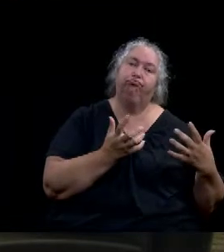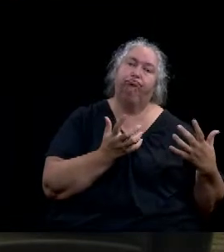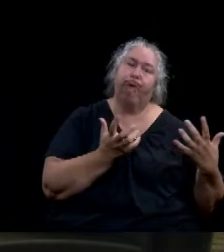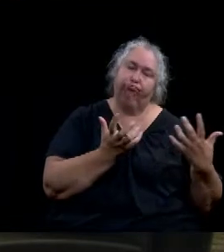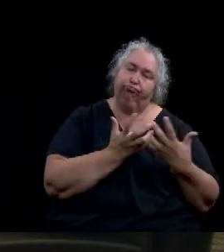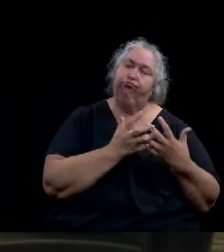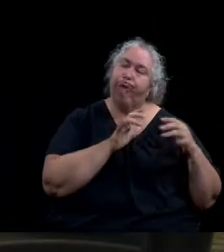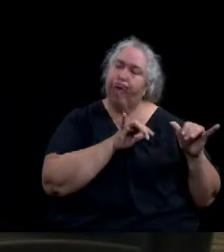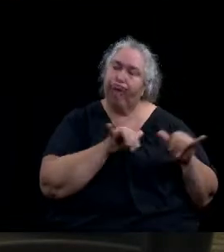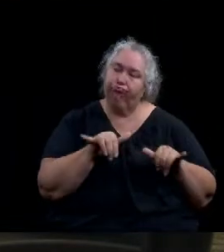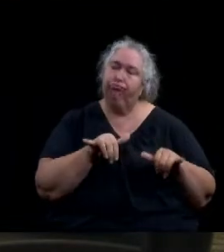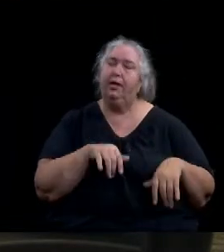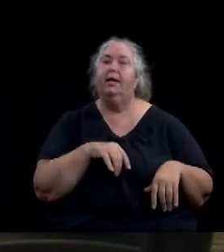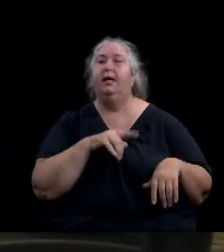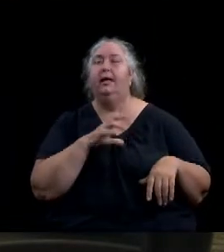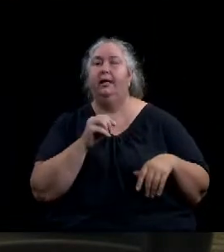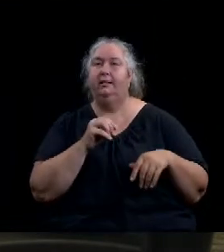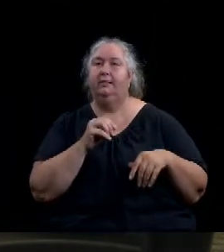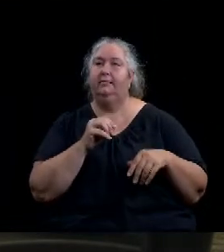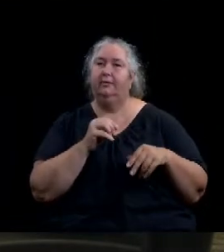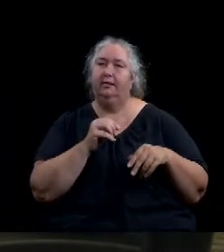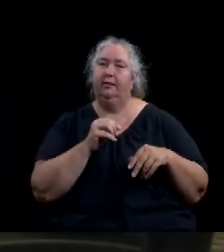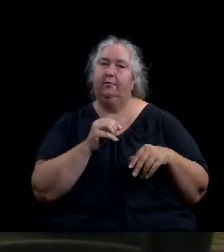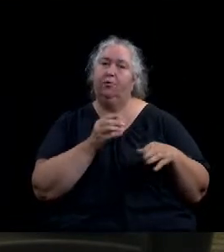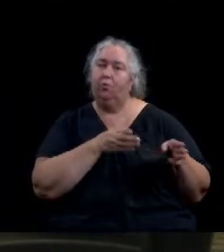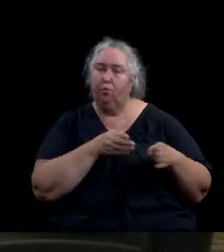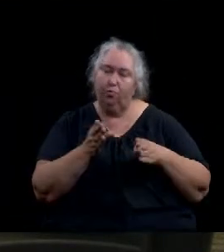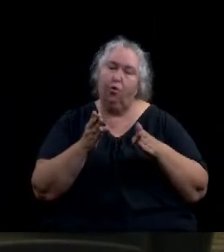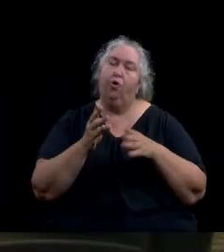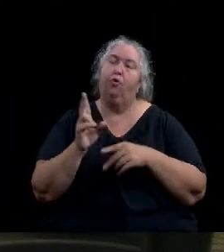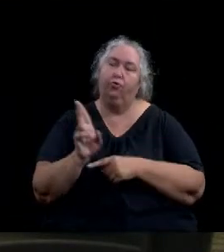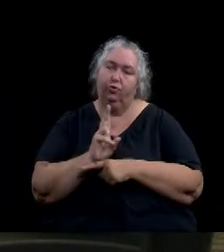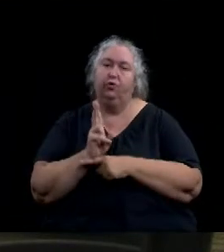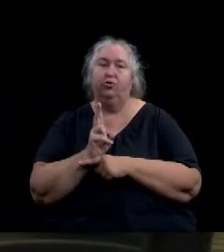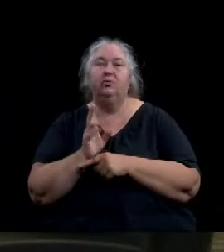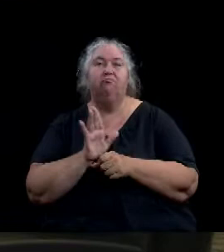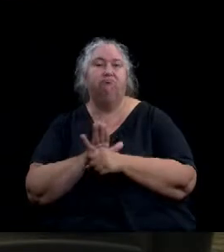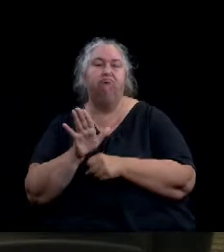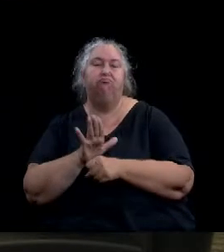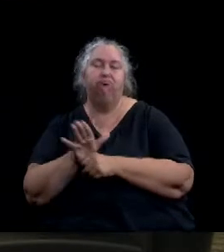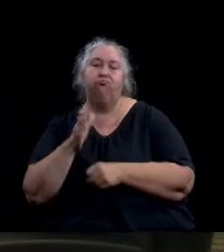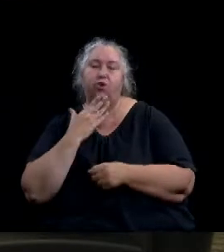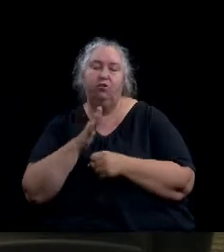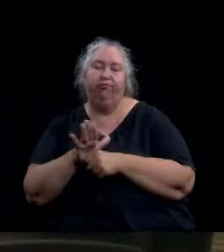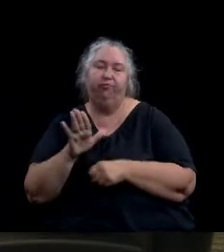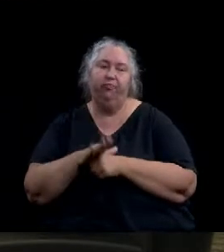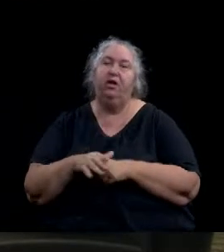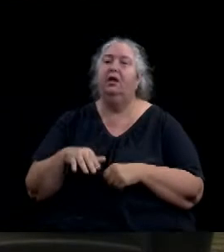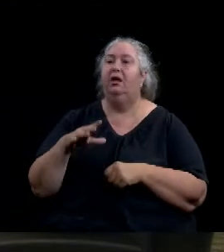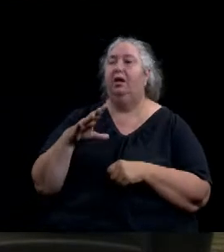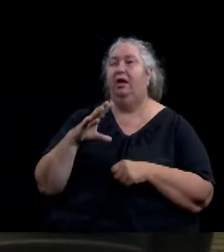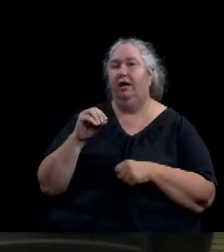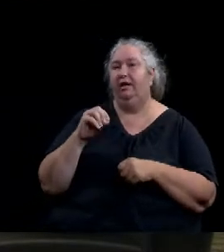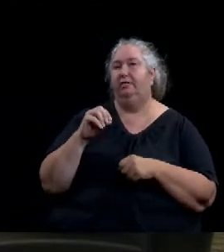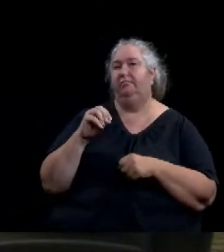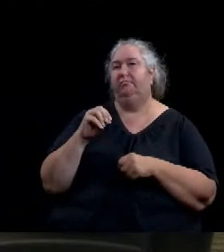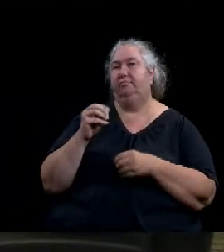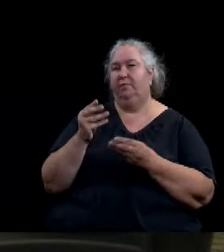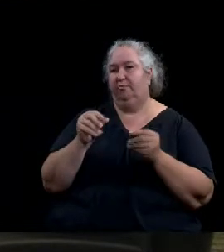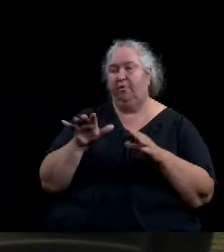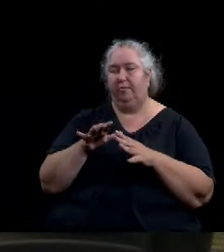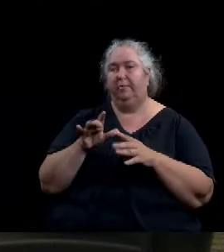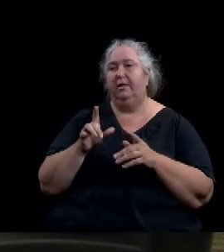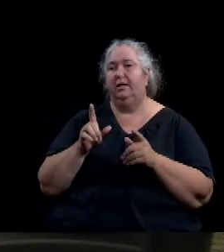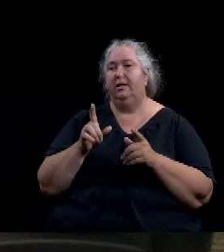proposed uses allowed in R2 zoning. Three, the property meets all the area and width requirements for R2 zoning. four, the property that proposed